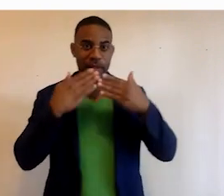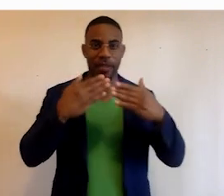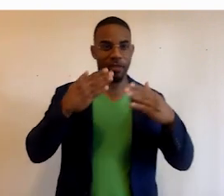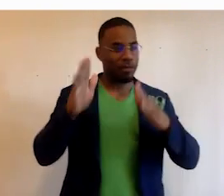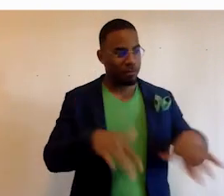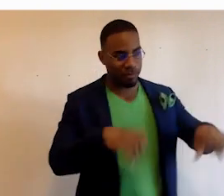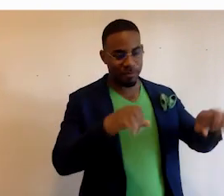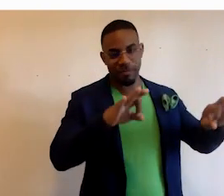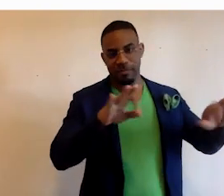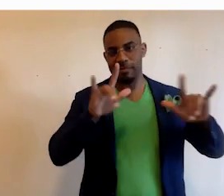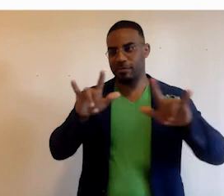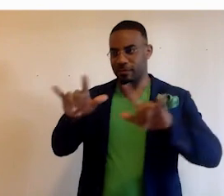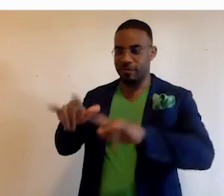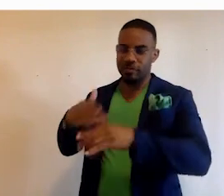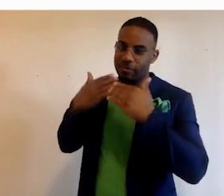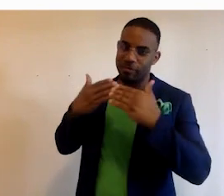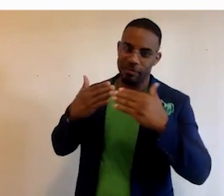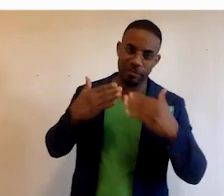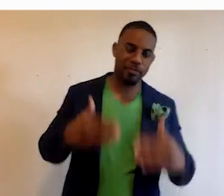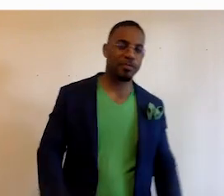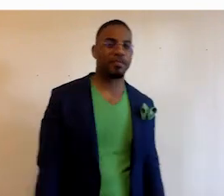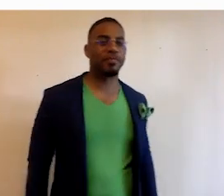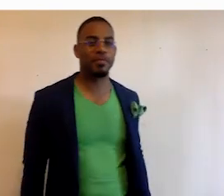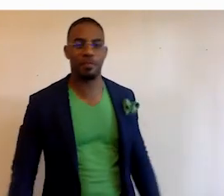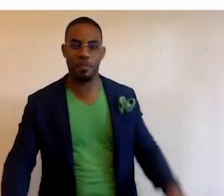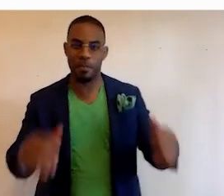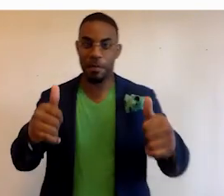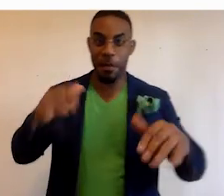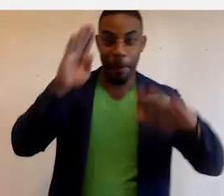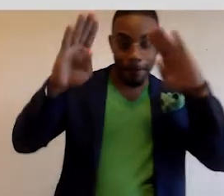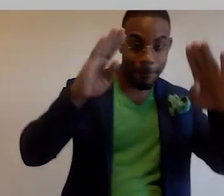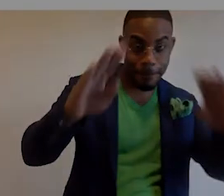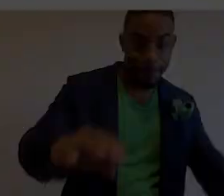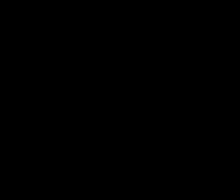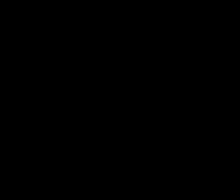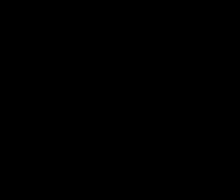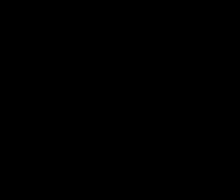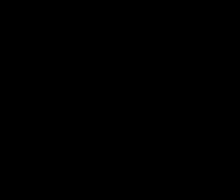for putting this together. This is fantastic. Thank you very much. Bye, everybody. Bye.